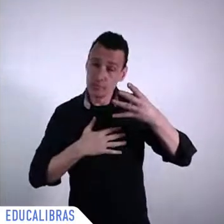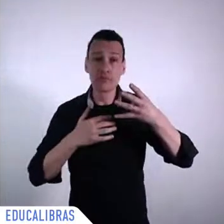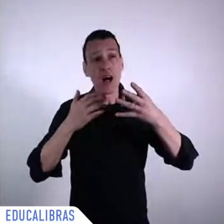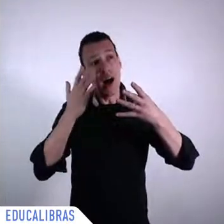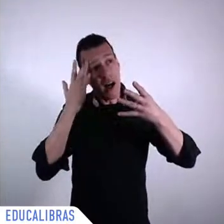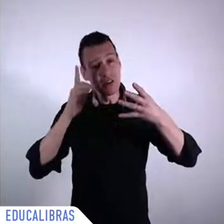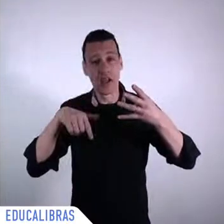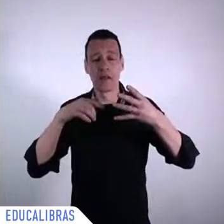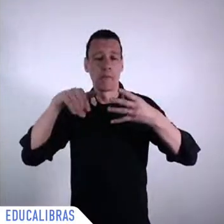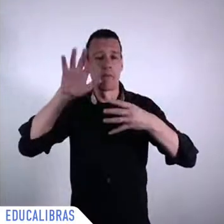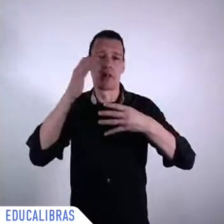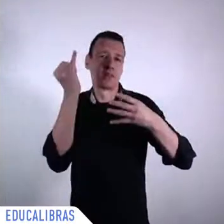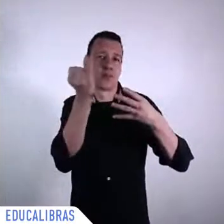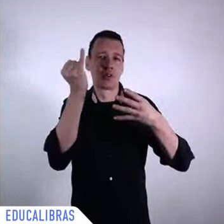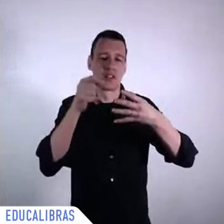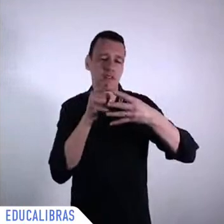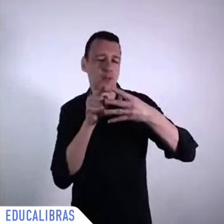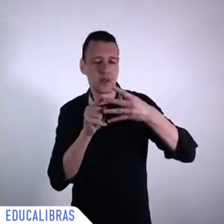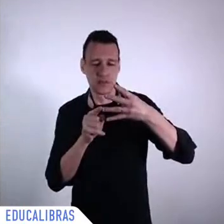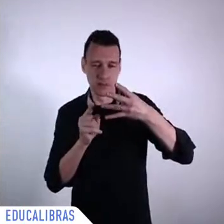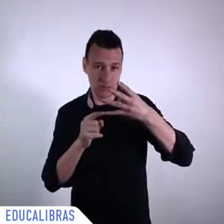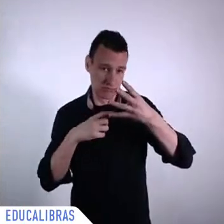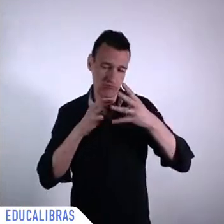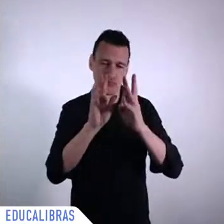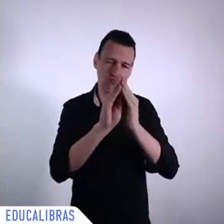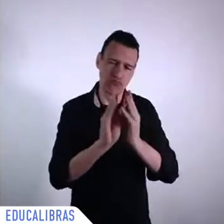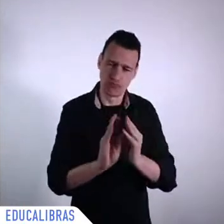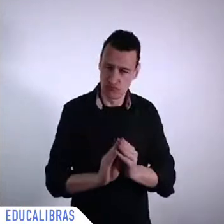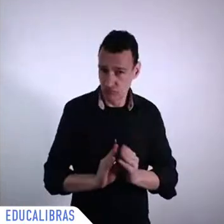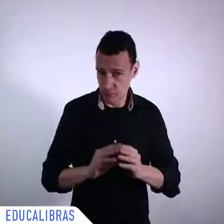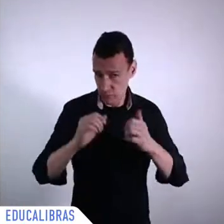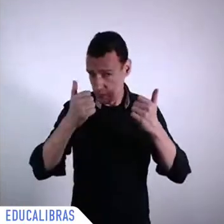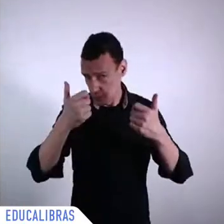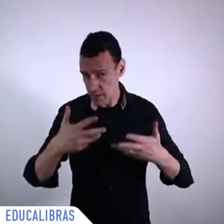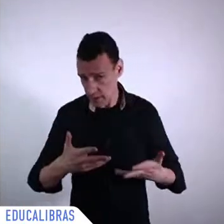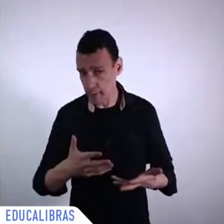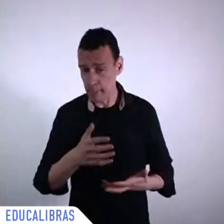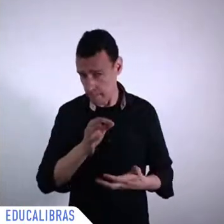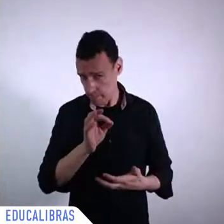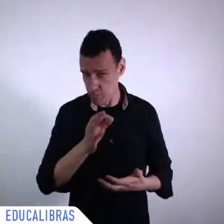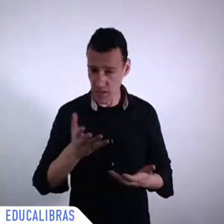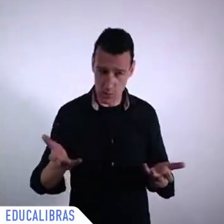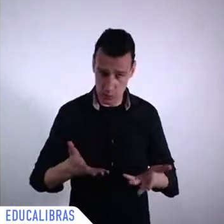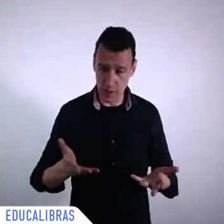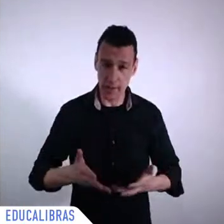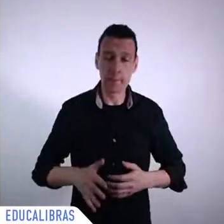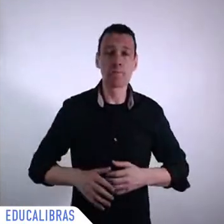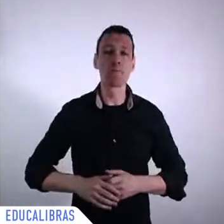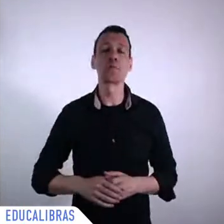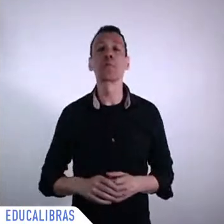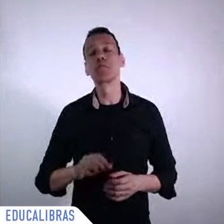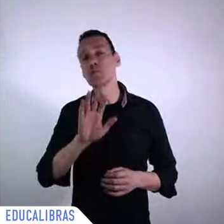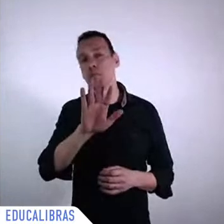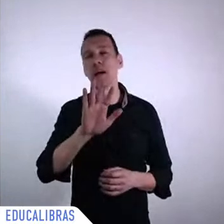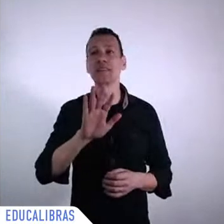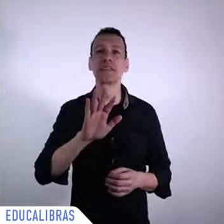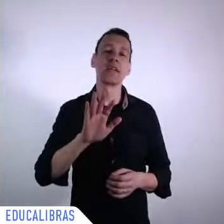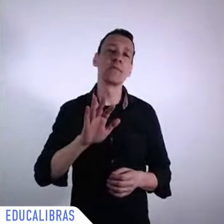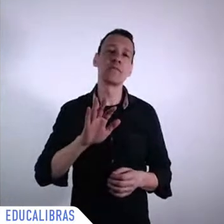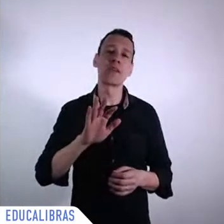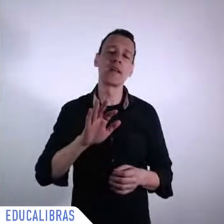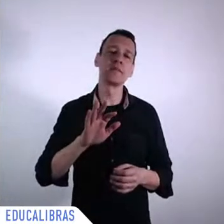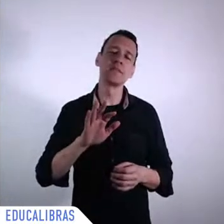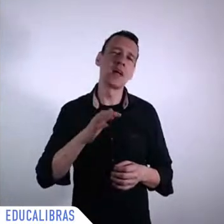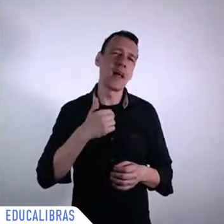that, I will mention that about two years ago, a little less than two years ago, I was invited by